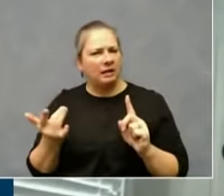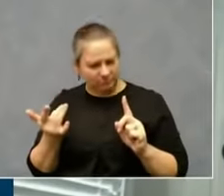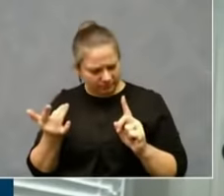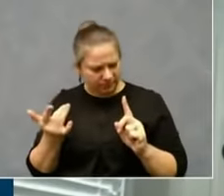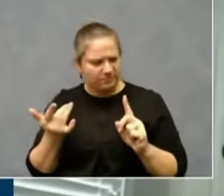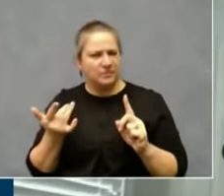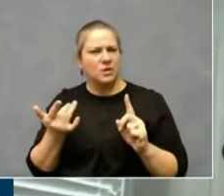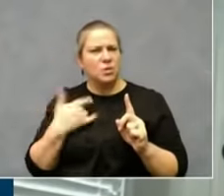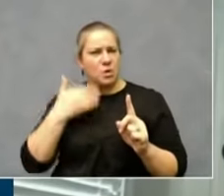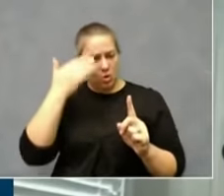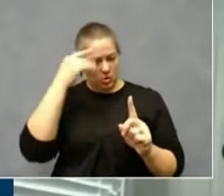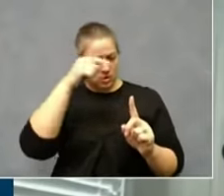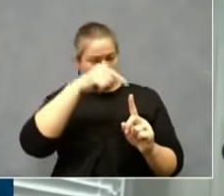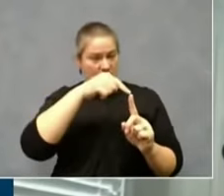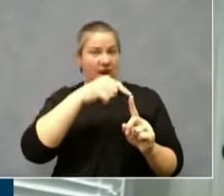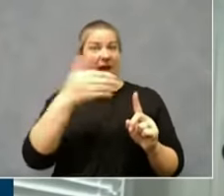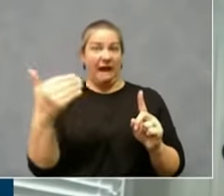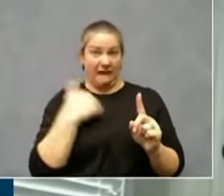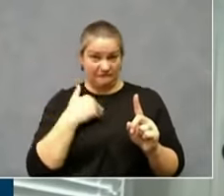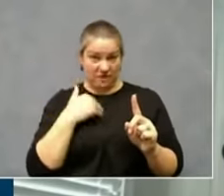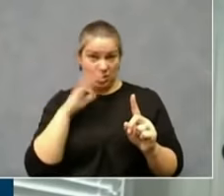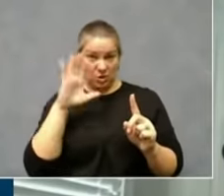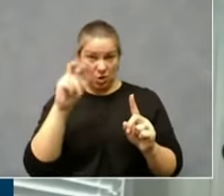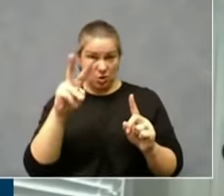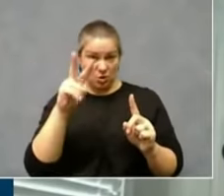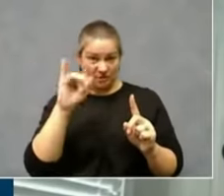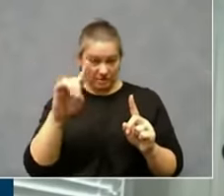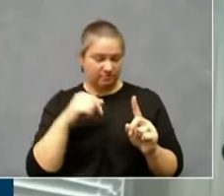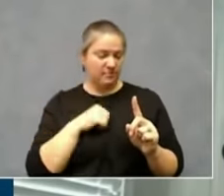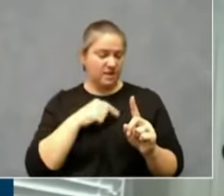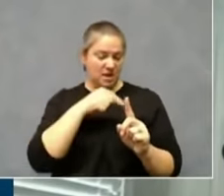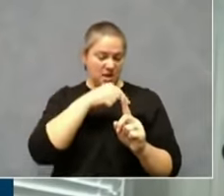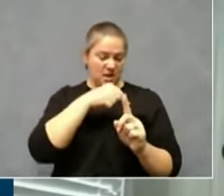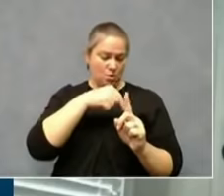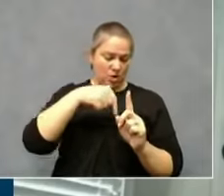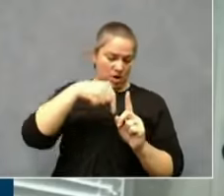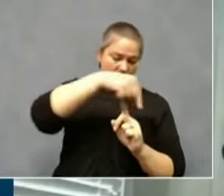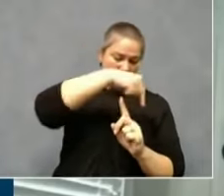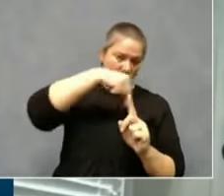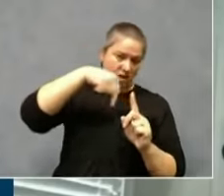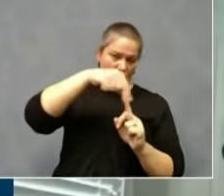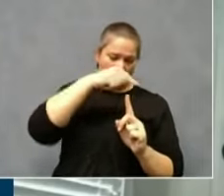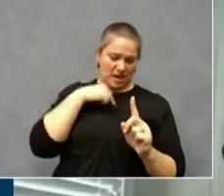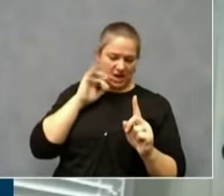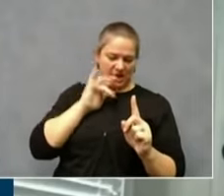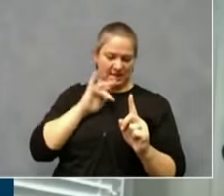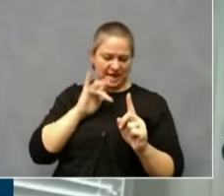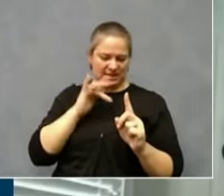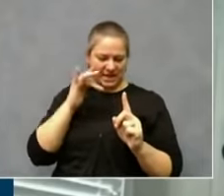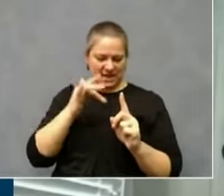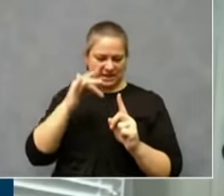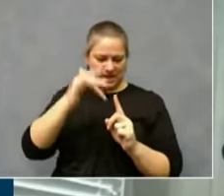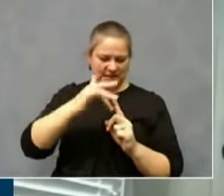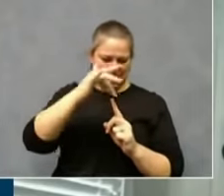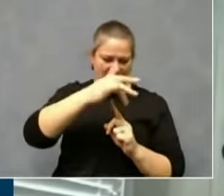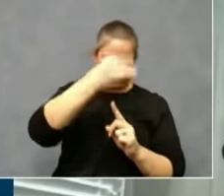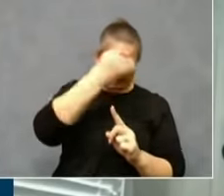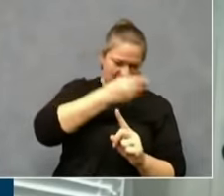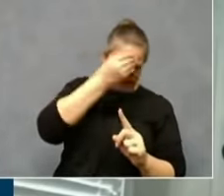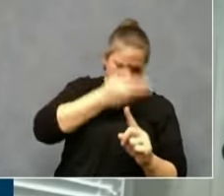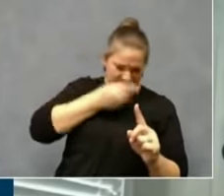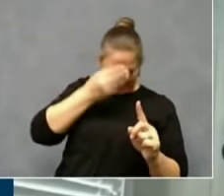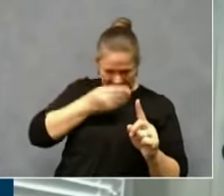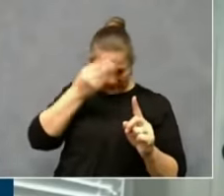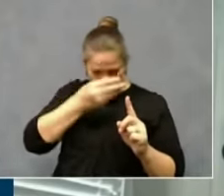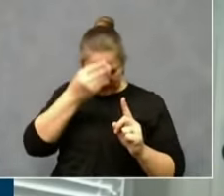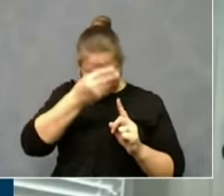contact them as quickly as we're able to, provide them information so they can keep themselves safe and keep others safe by